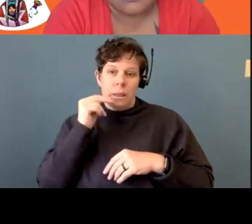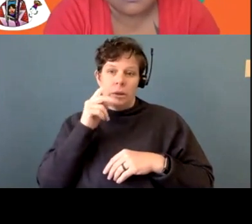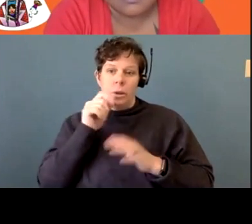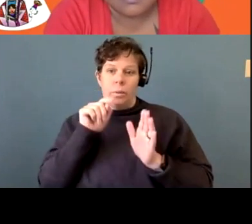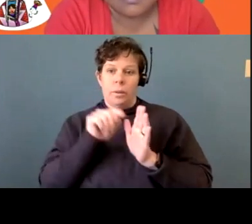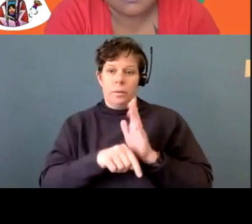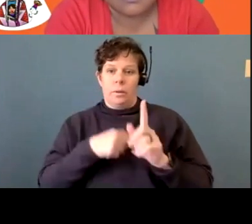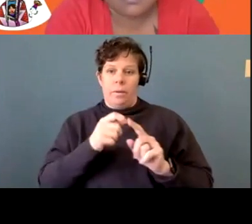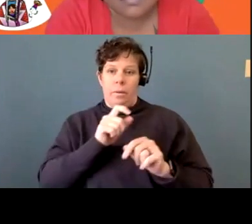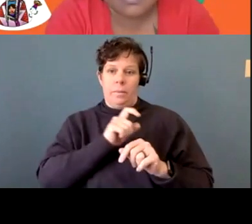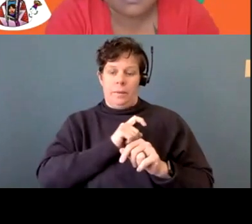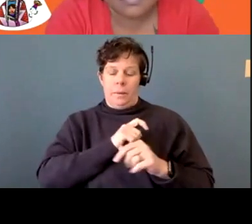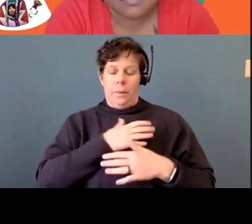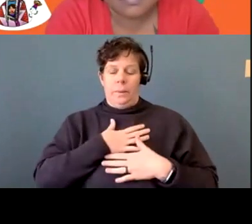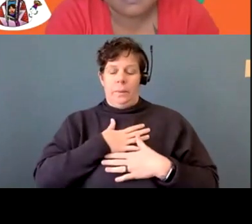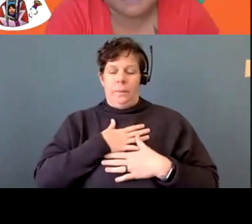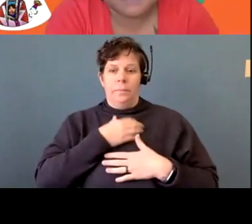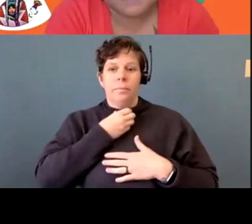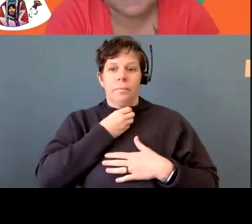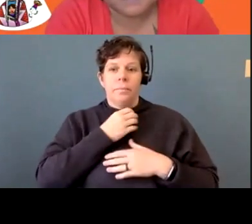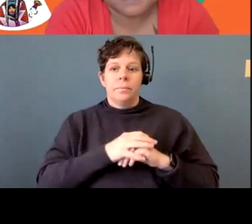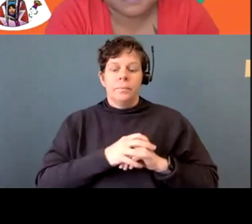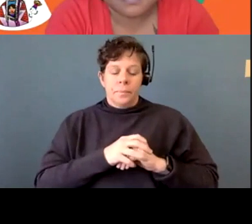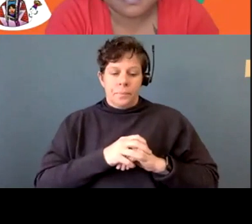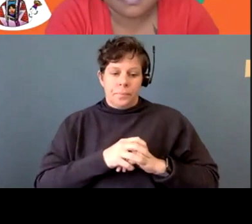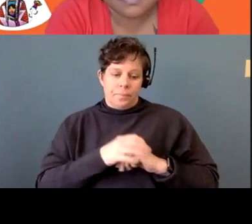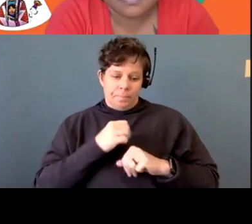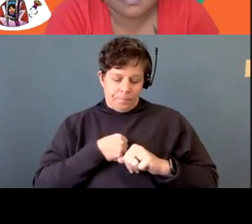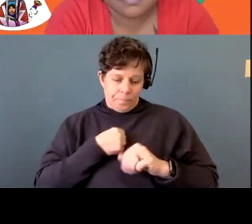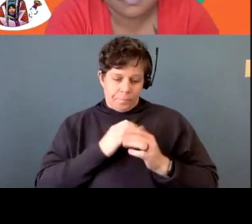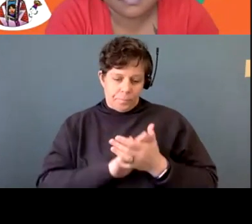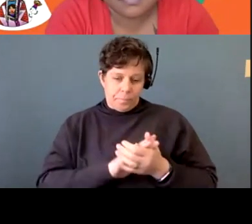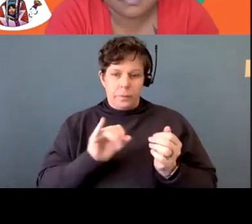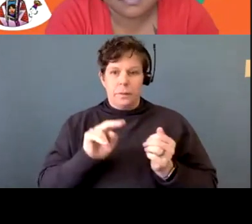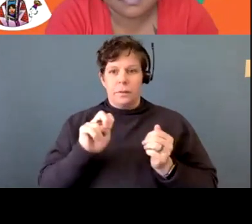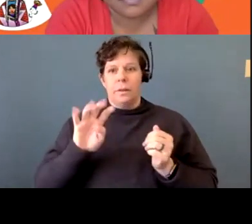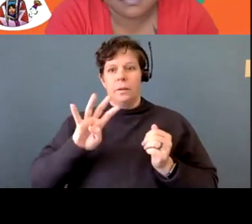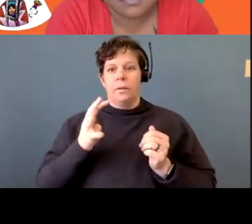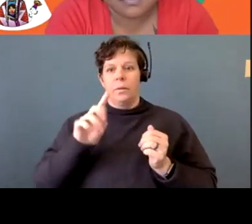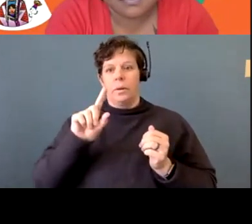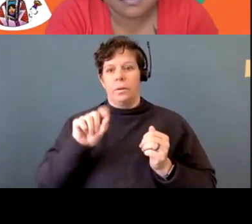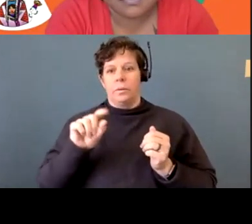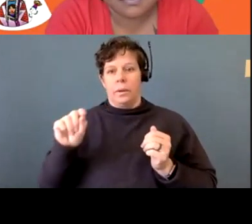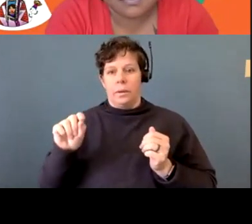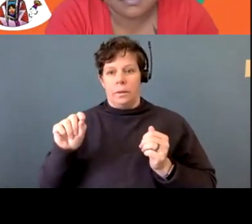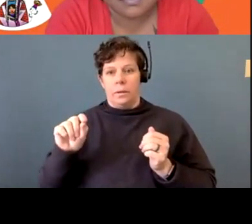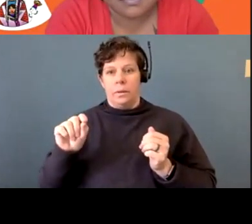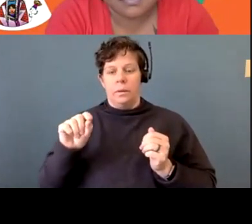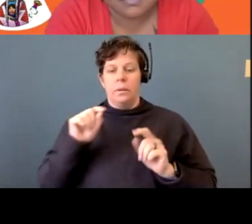Sorry. Um, June 4th, 2020. Um, she